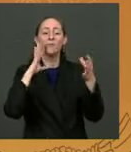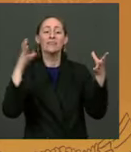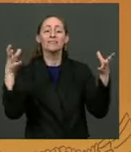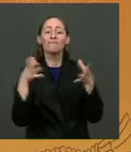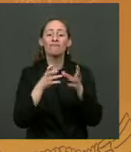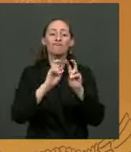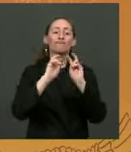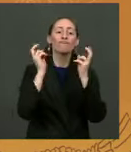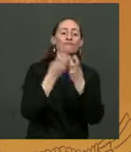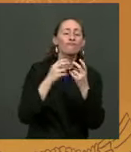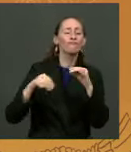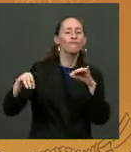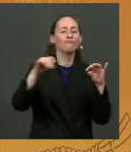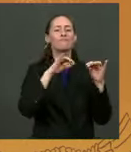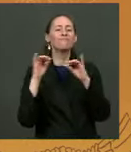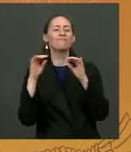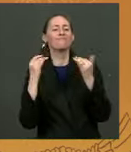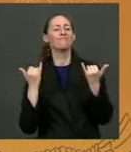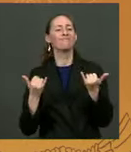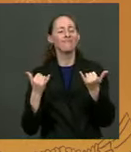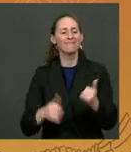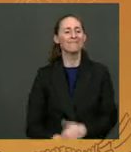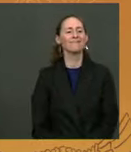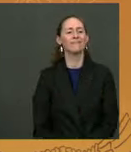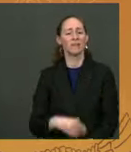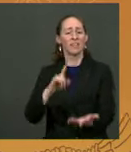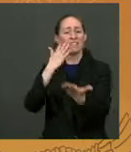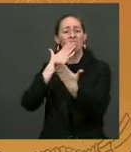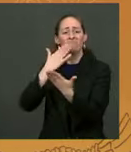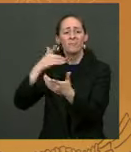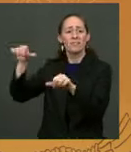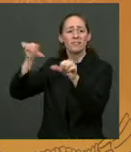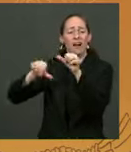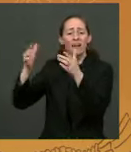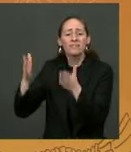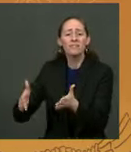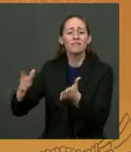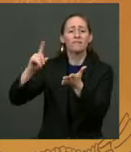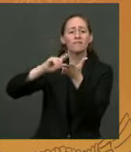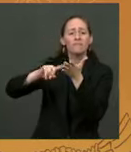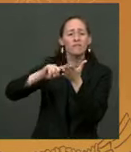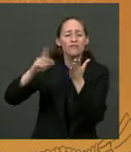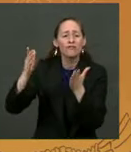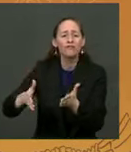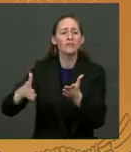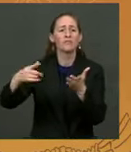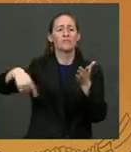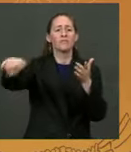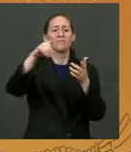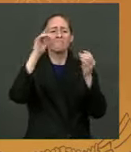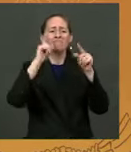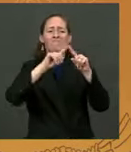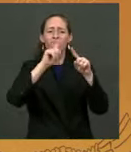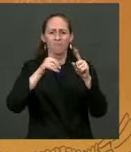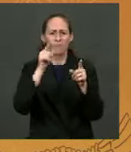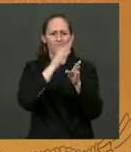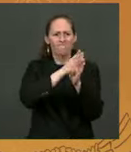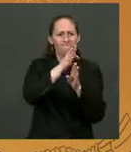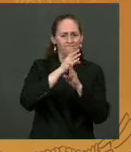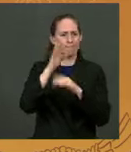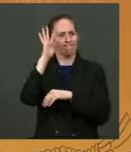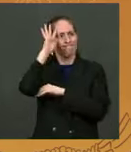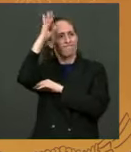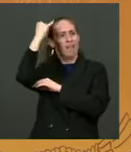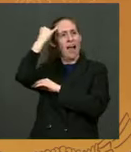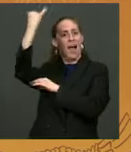Scientists, researchers, doctors, nurses, and other frontline workers who developed, administered the vaccines, and kept essential services